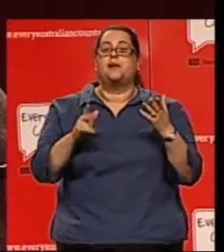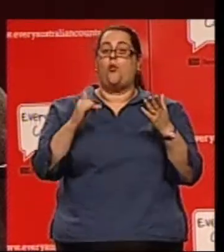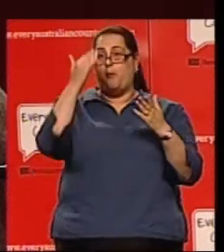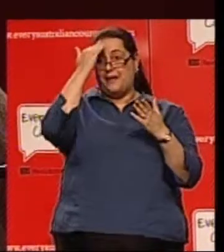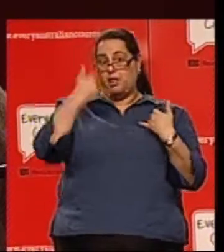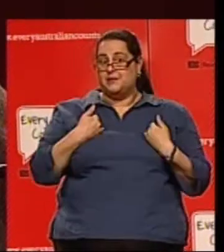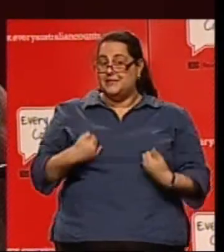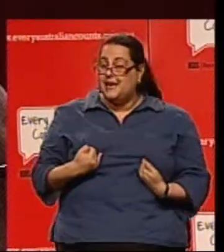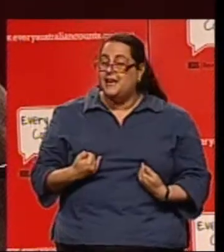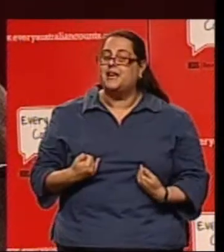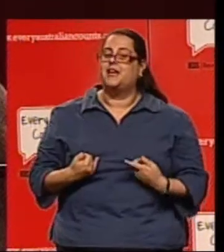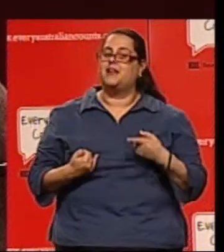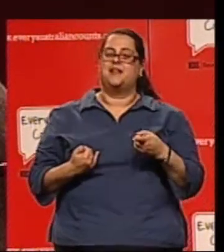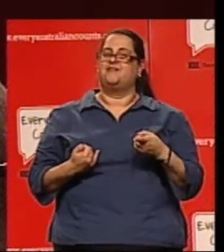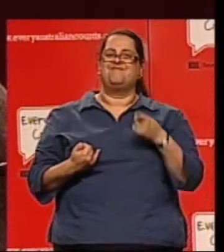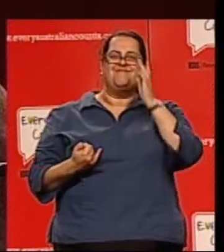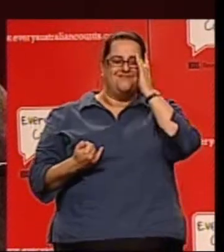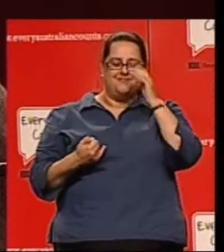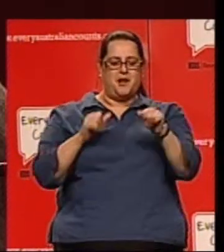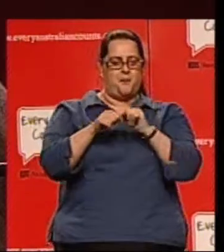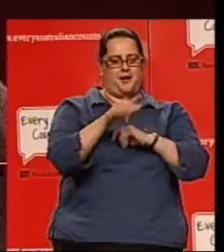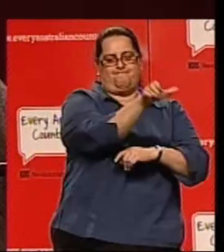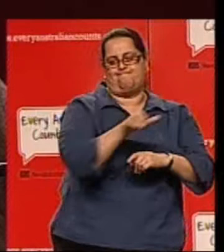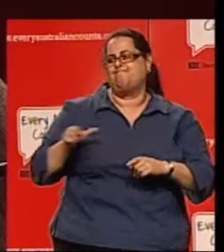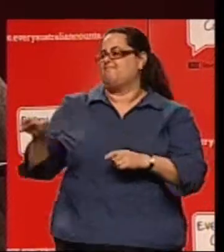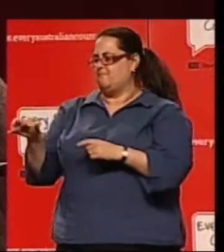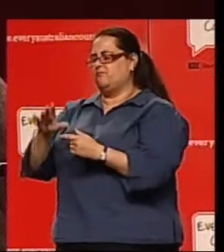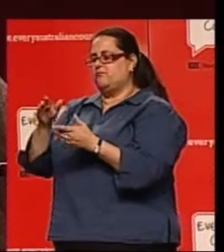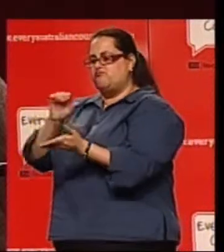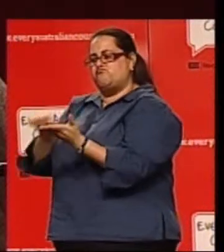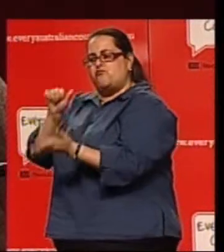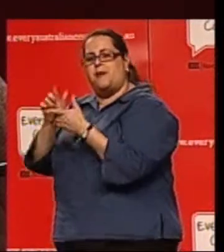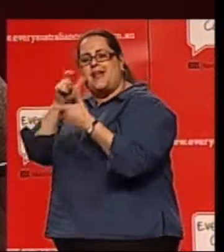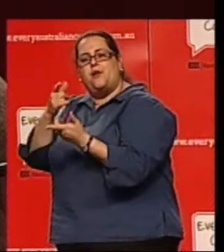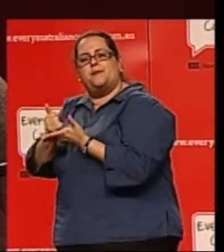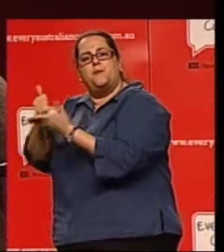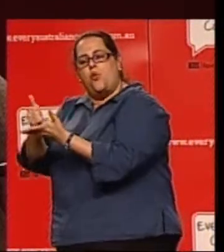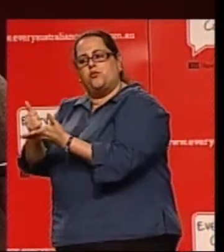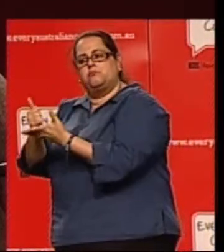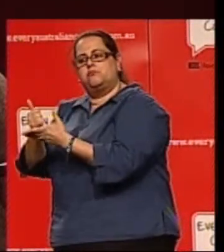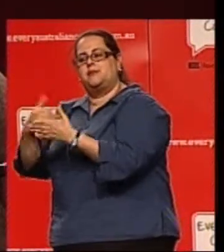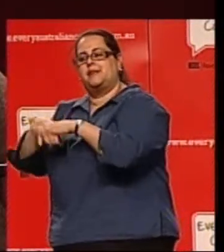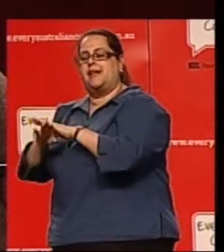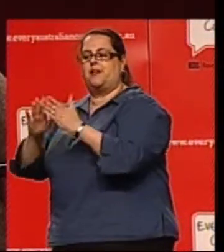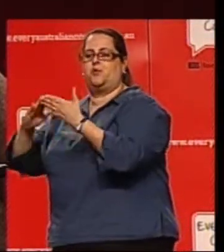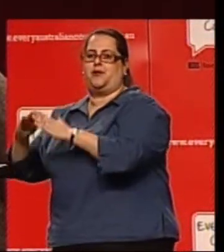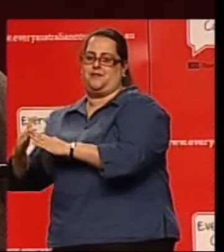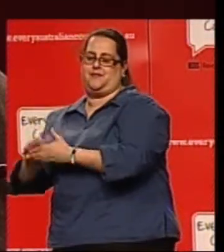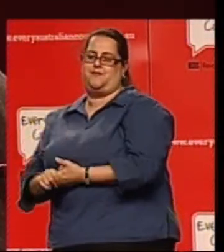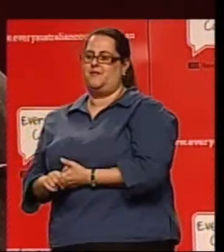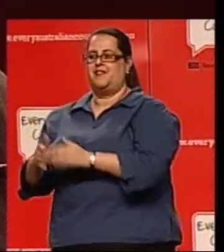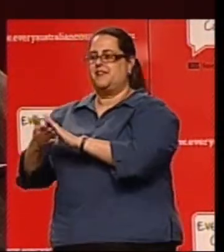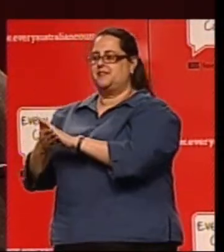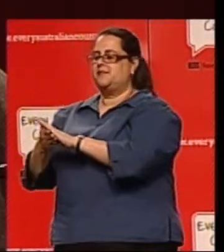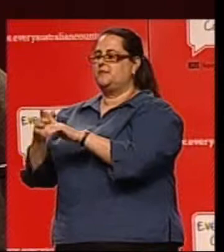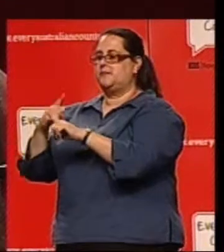at costs exceeding that of an appropriate care and support package in the community, and with a far worse prospect of